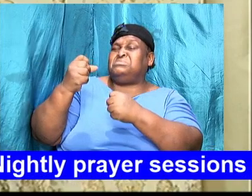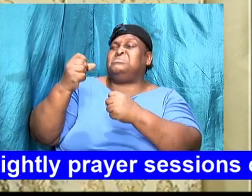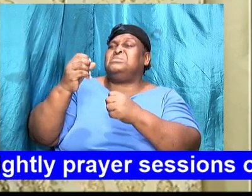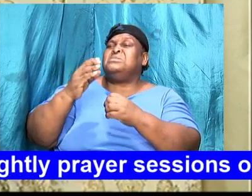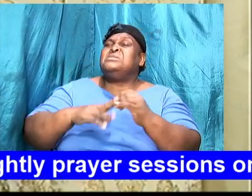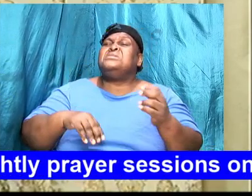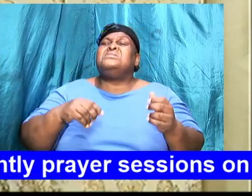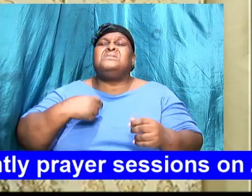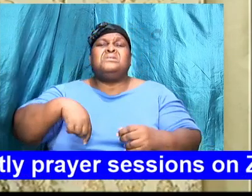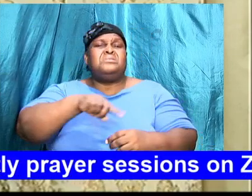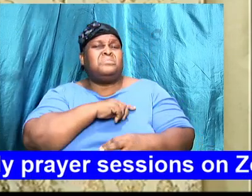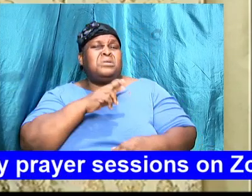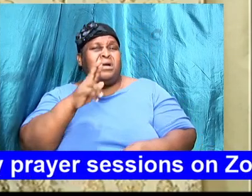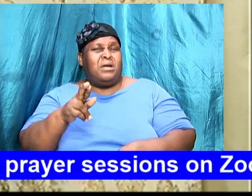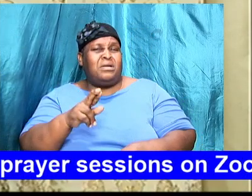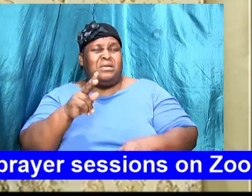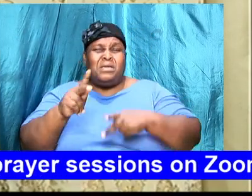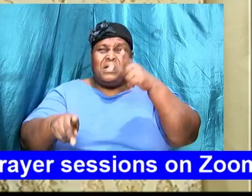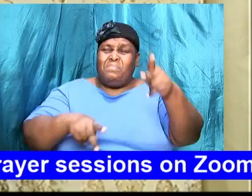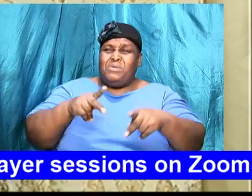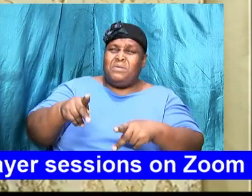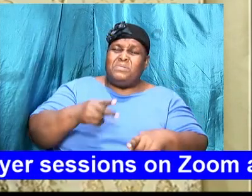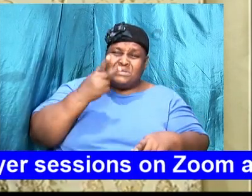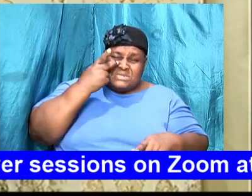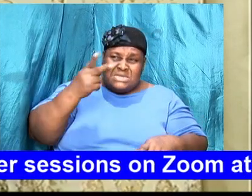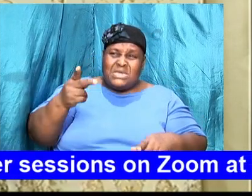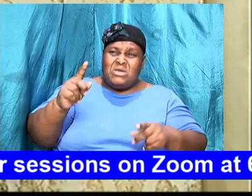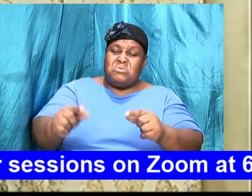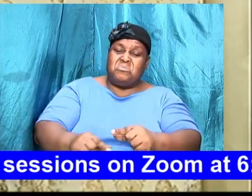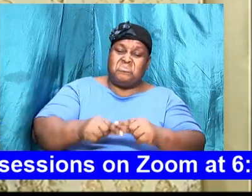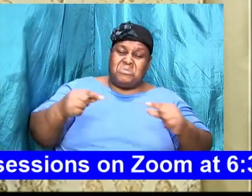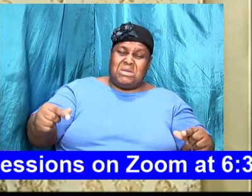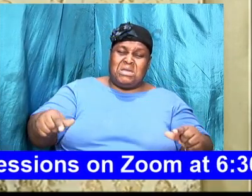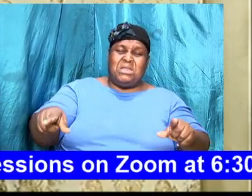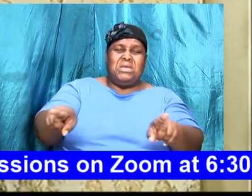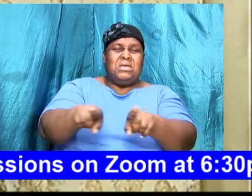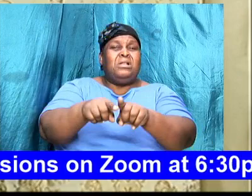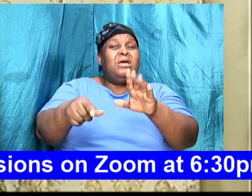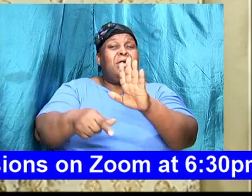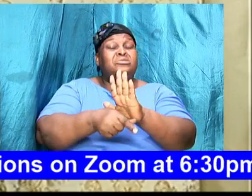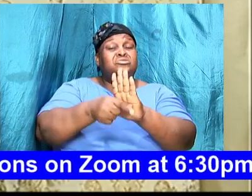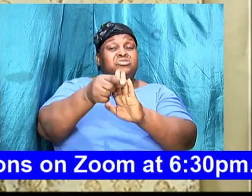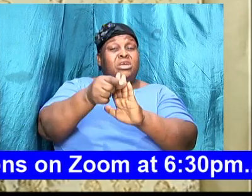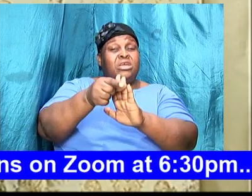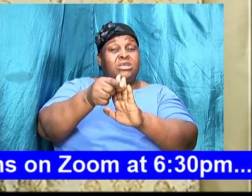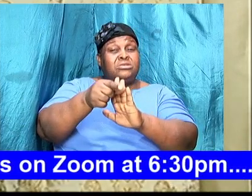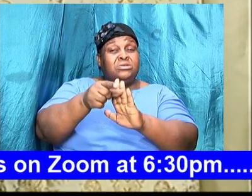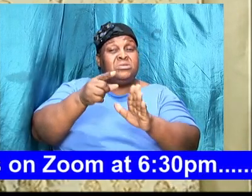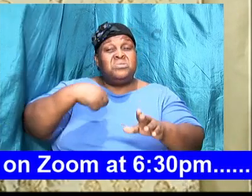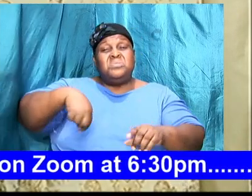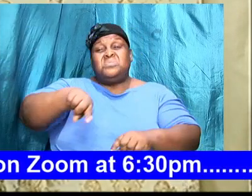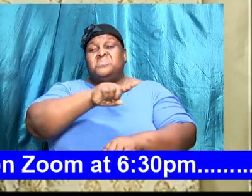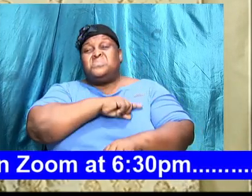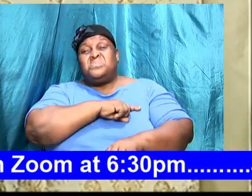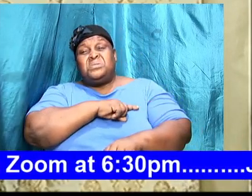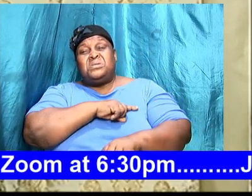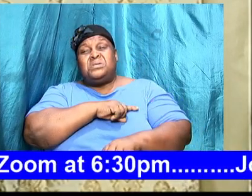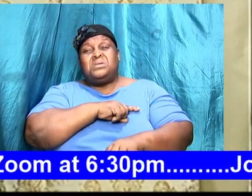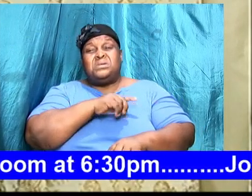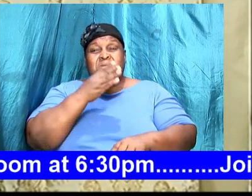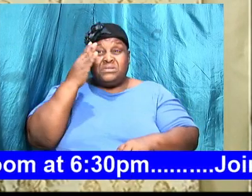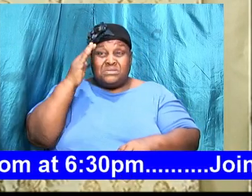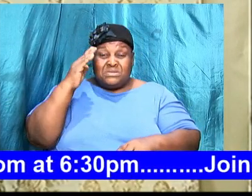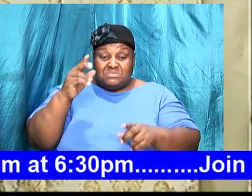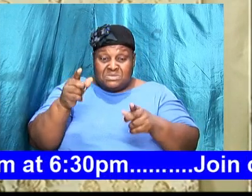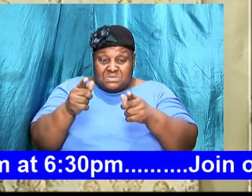people we see are great in size. They are like giants. We seem like grasshopper to